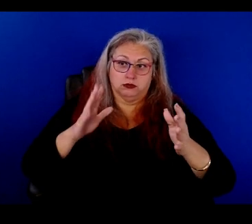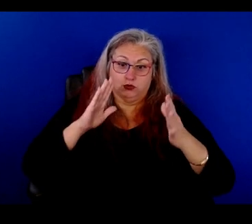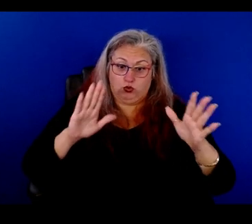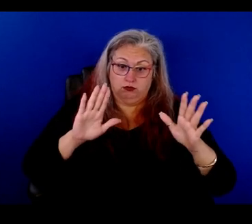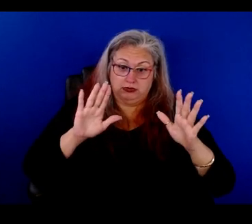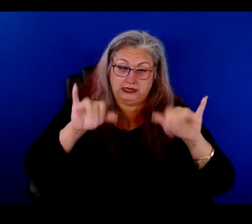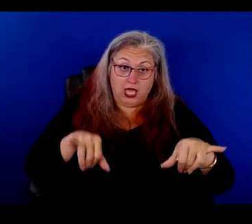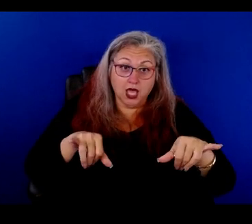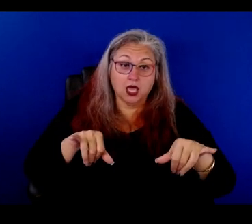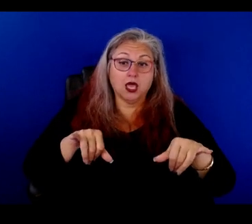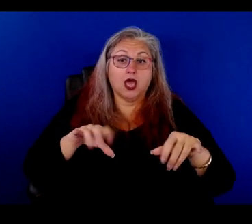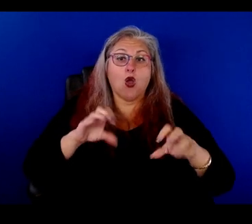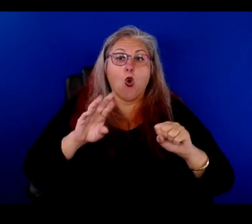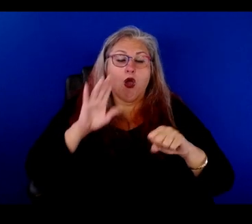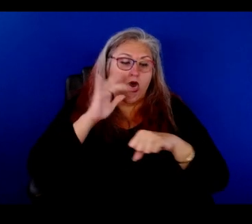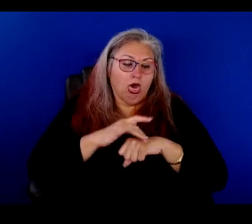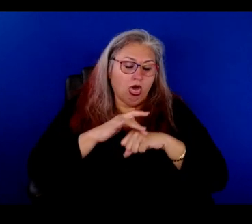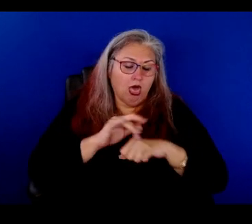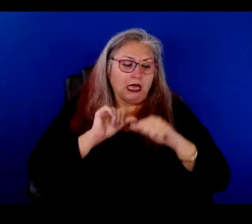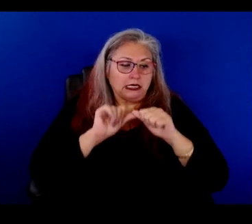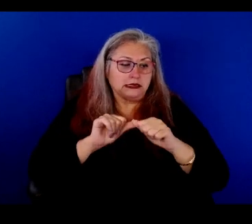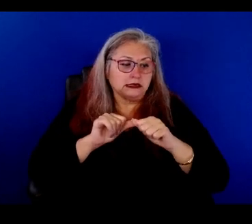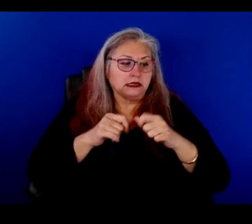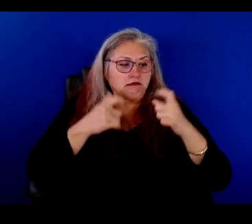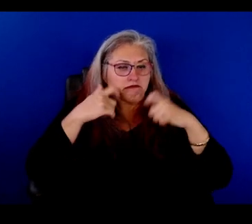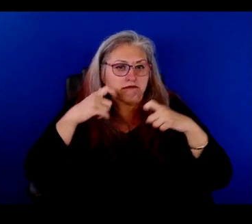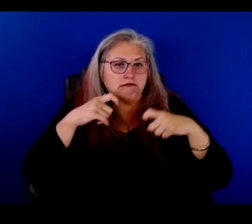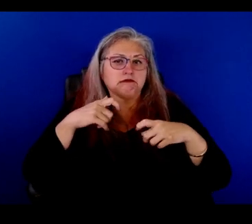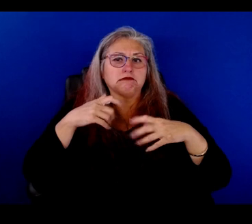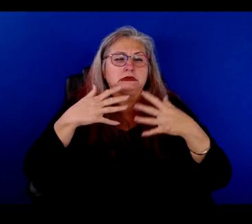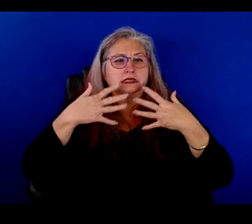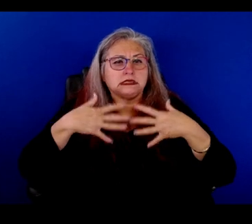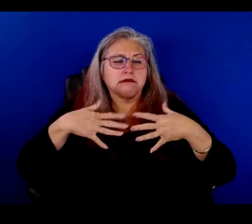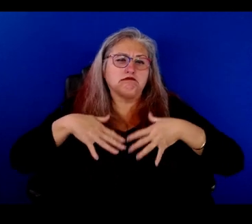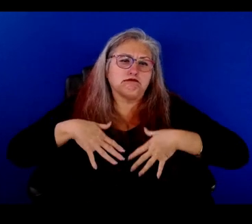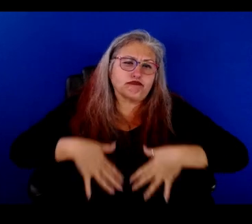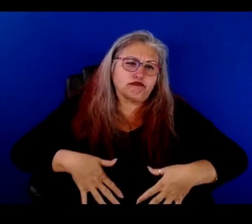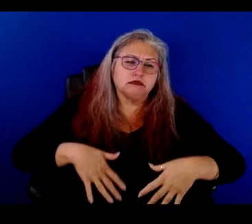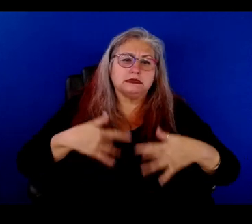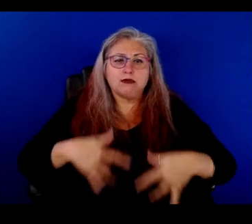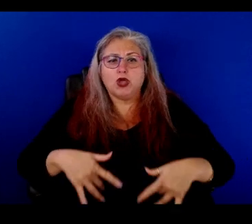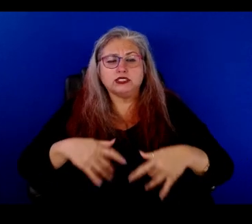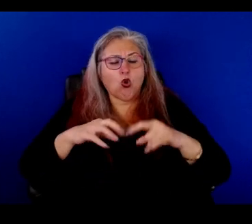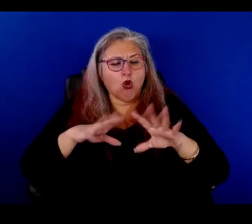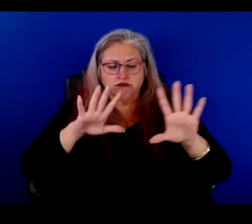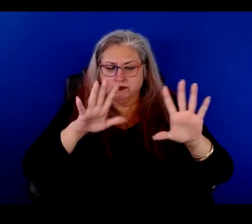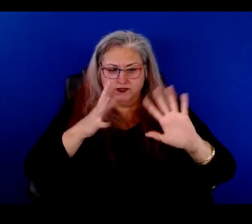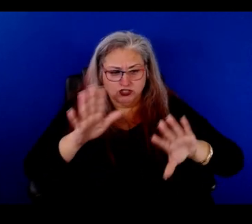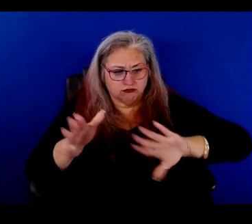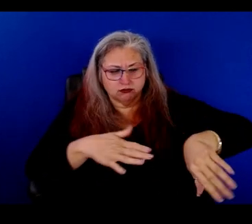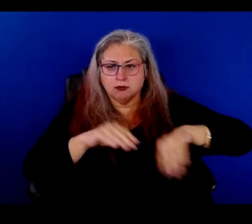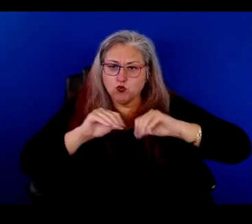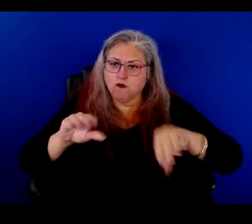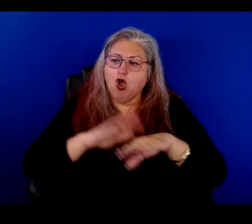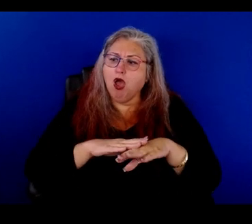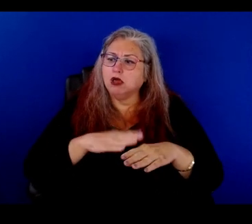and dwell in the sorrow, in the, or depression and, or move on, you know, and, and